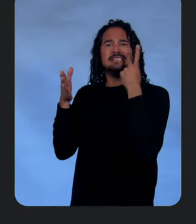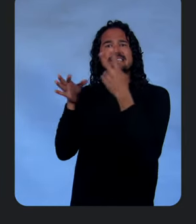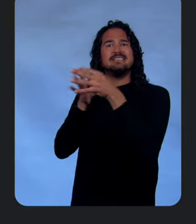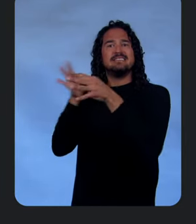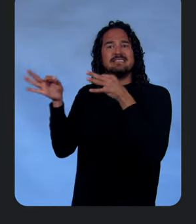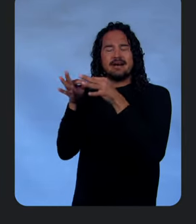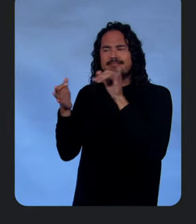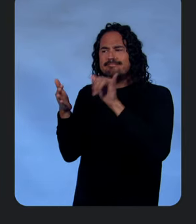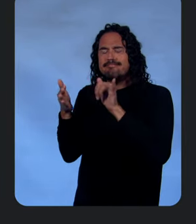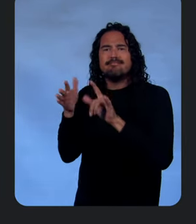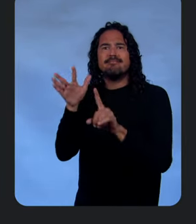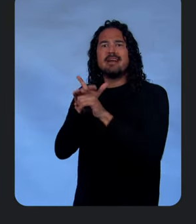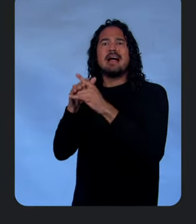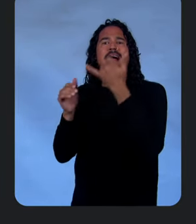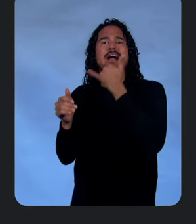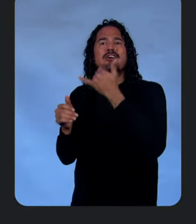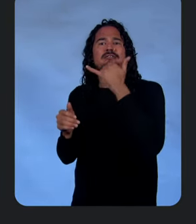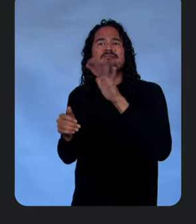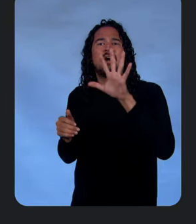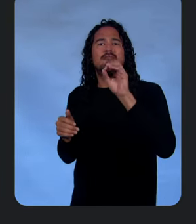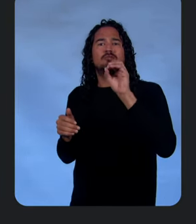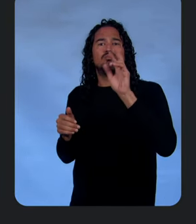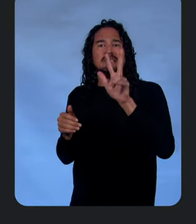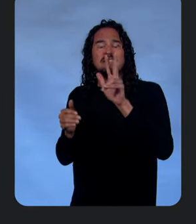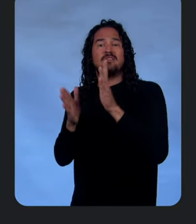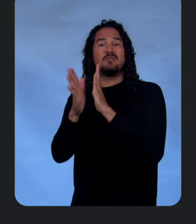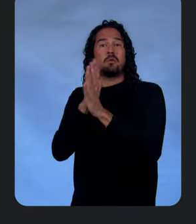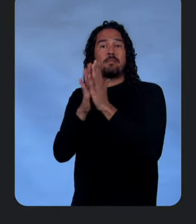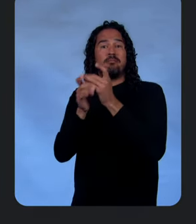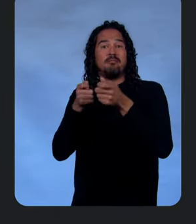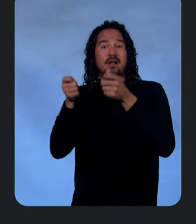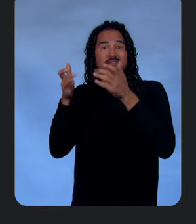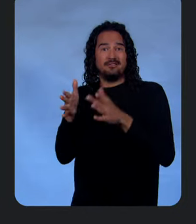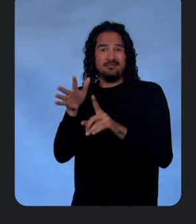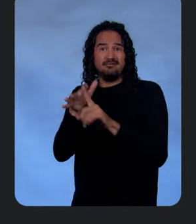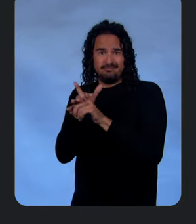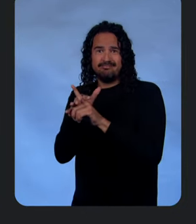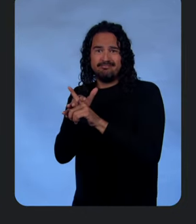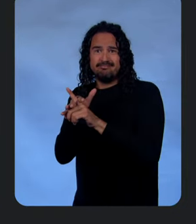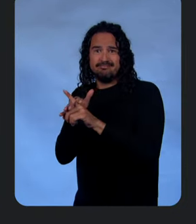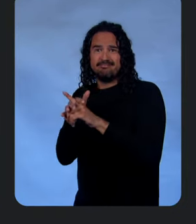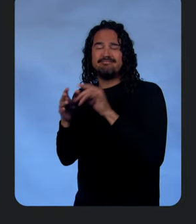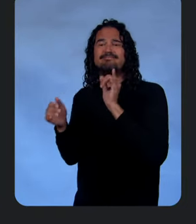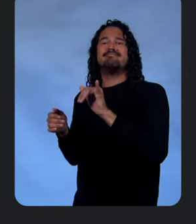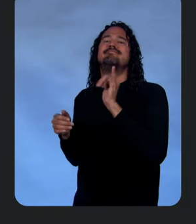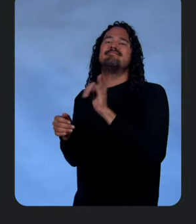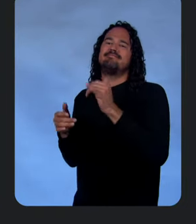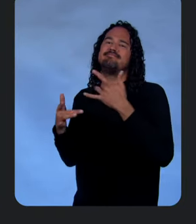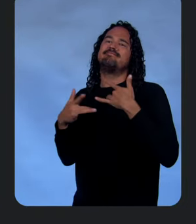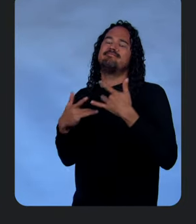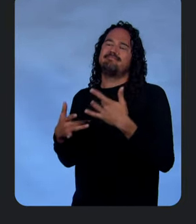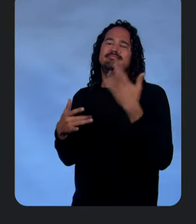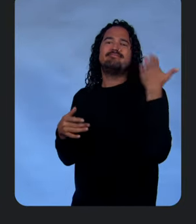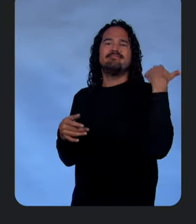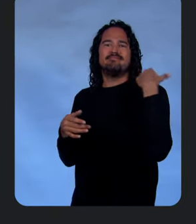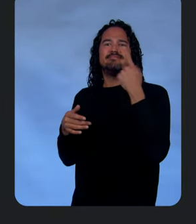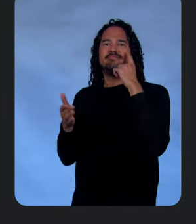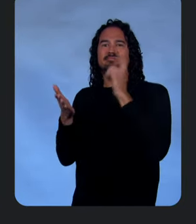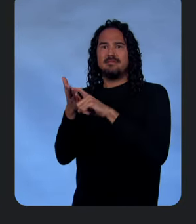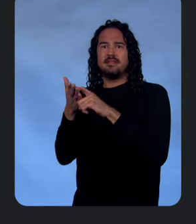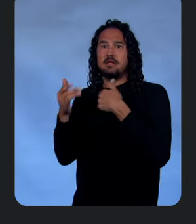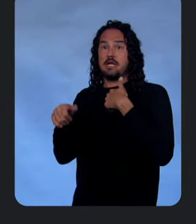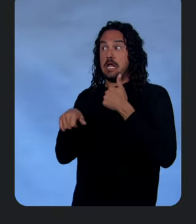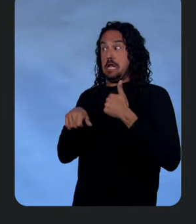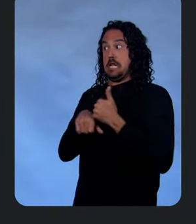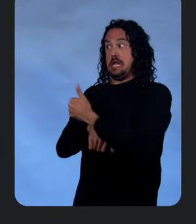one of our load balancers. Now, we know we've seen some network problems before. And I'm not ready to blame Richard for this quite yet. Not yet.